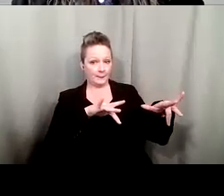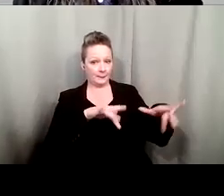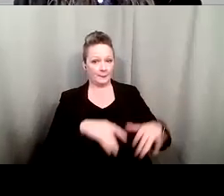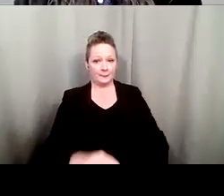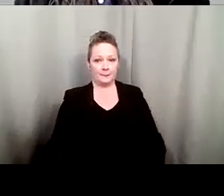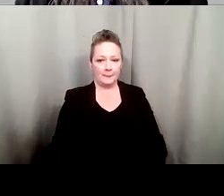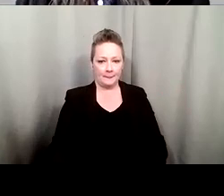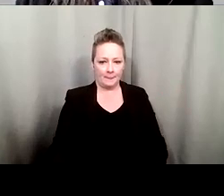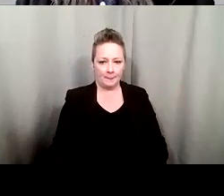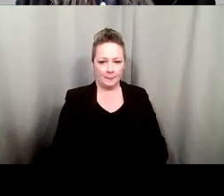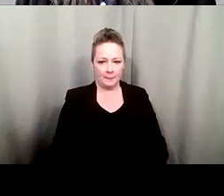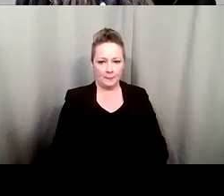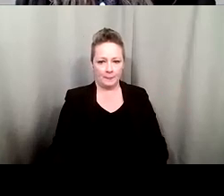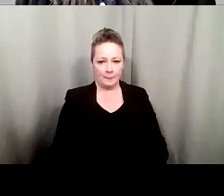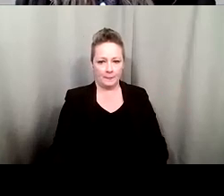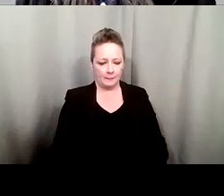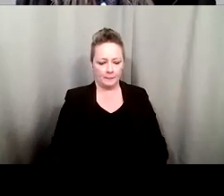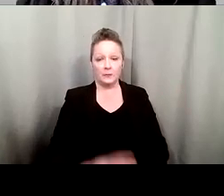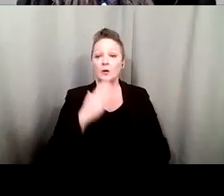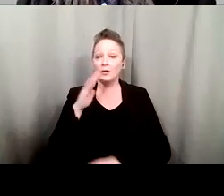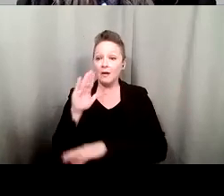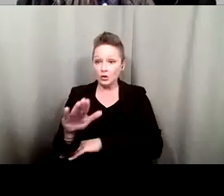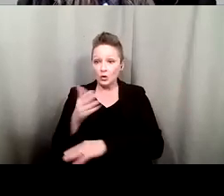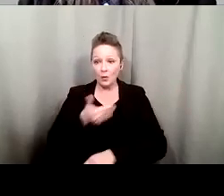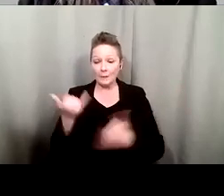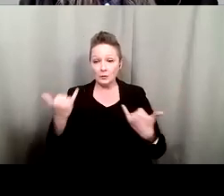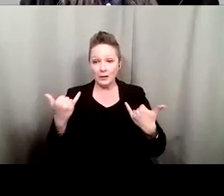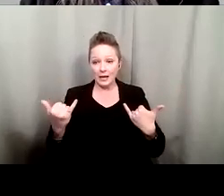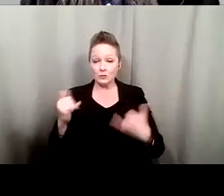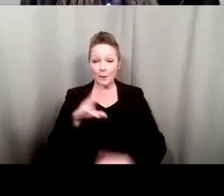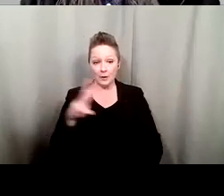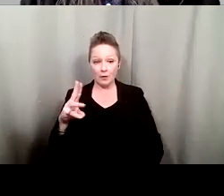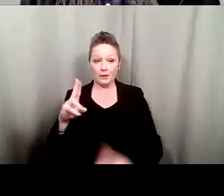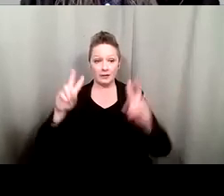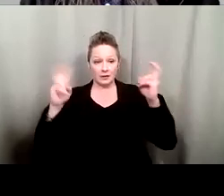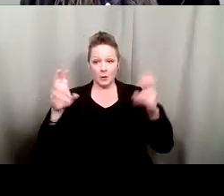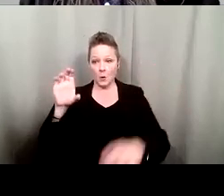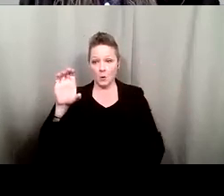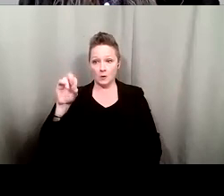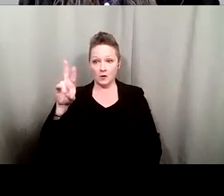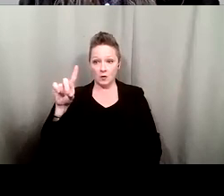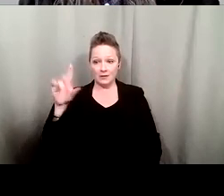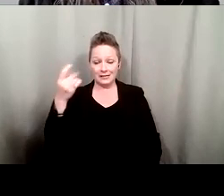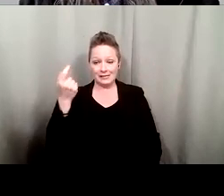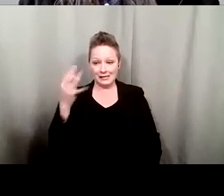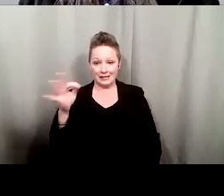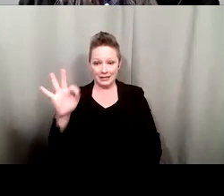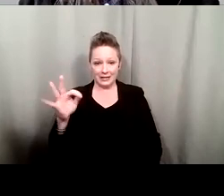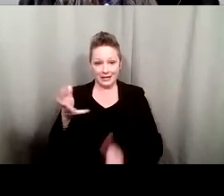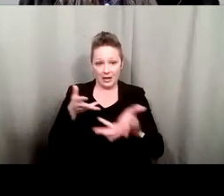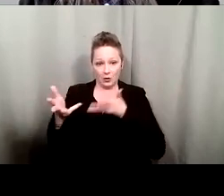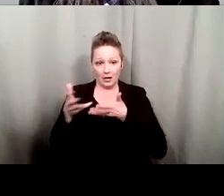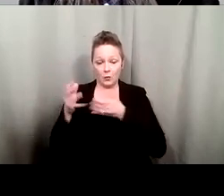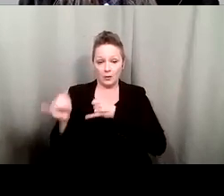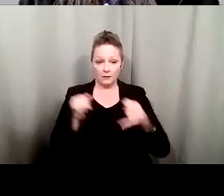Good afternoon and welcome to today's webinar entitled COVID-19 interacting with individuals who are deaf or hard of